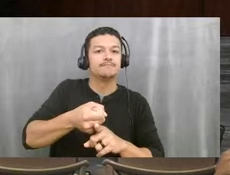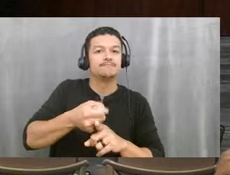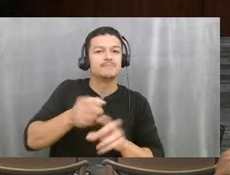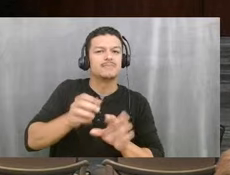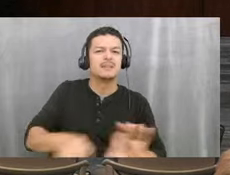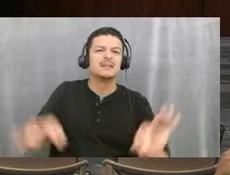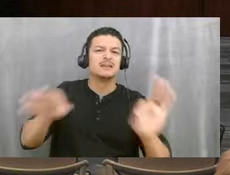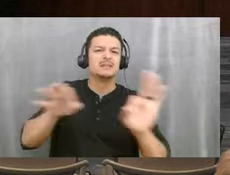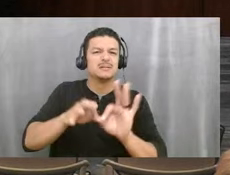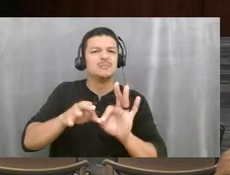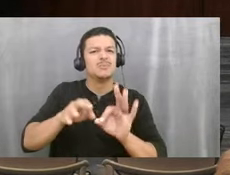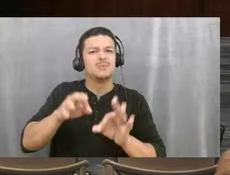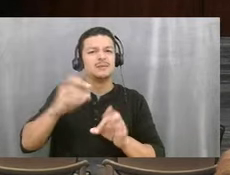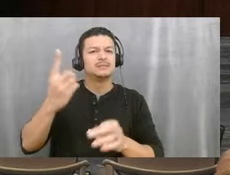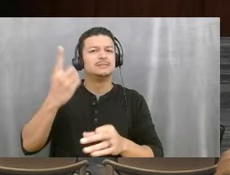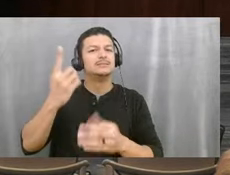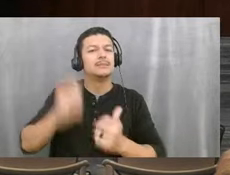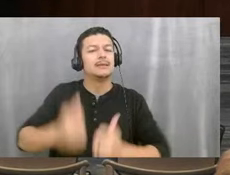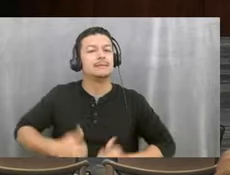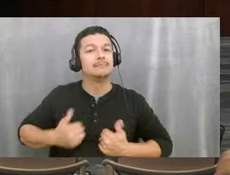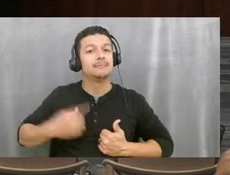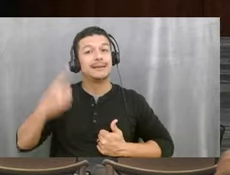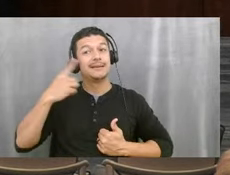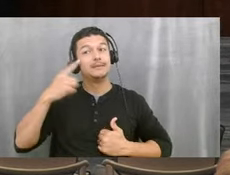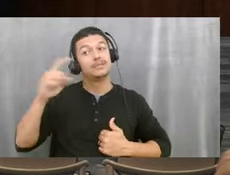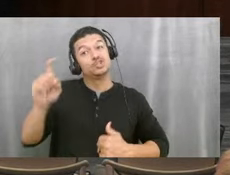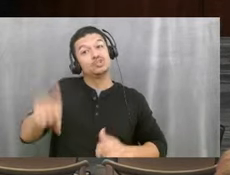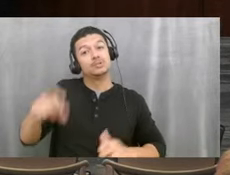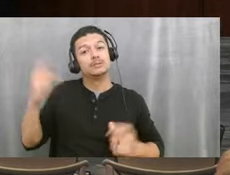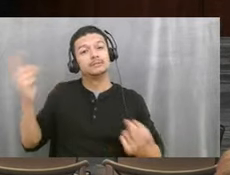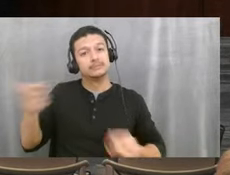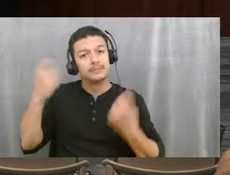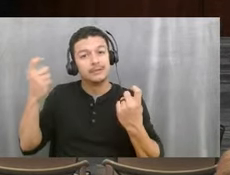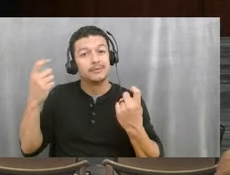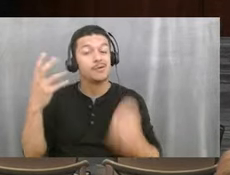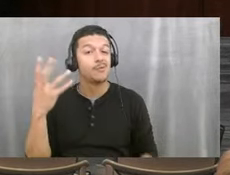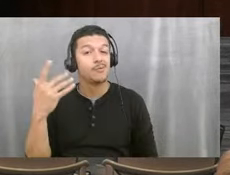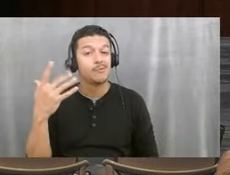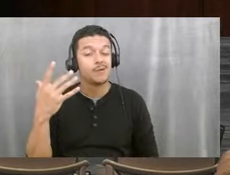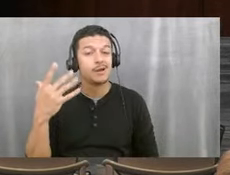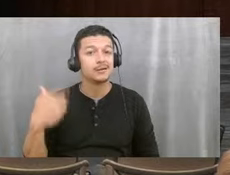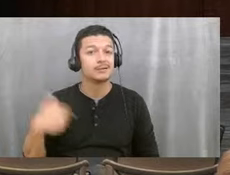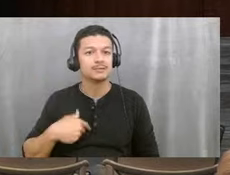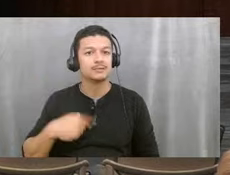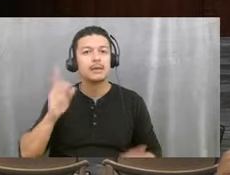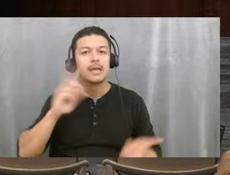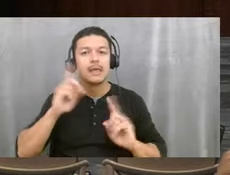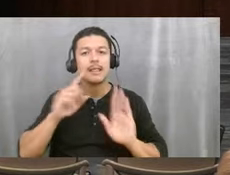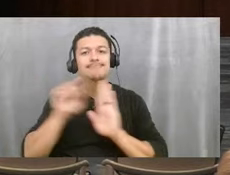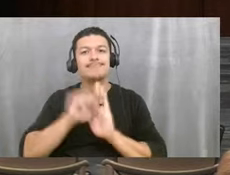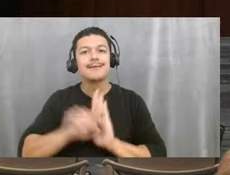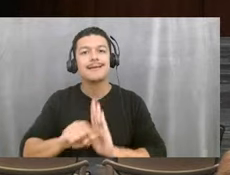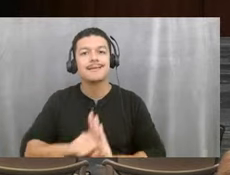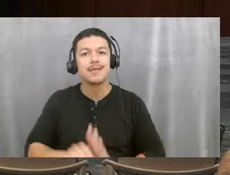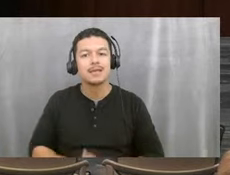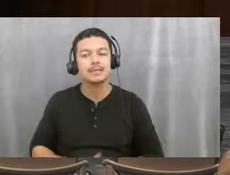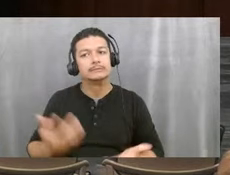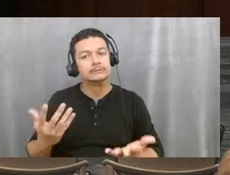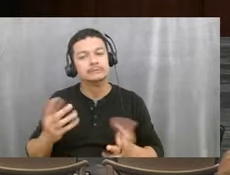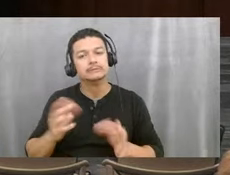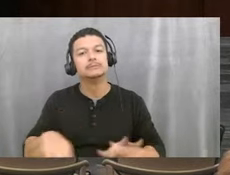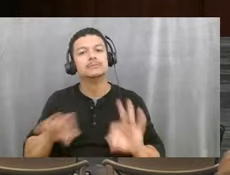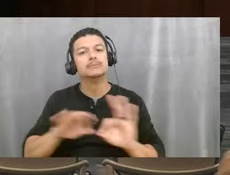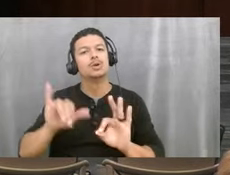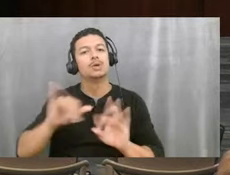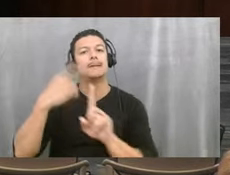life, I think it's something that we should celebrate, you know, because we hear a lot of negativity, and I think it's important to illuminate the positive